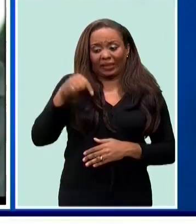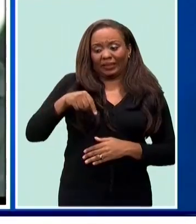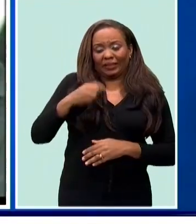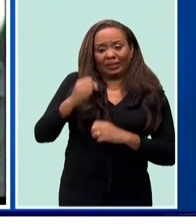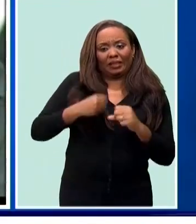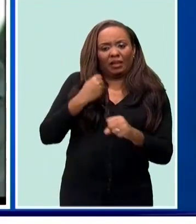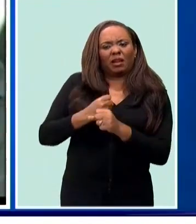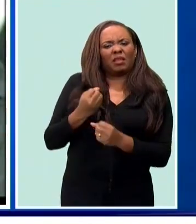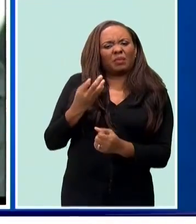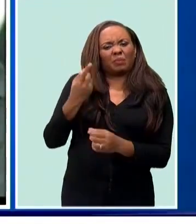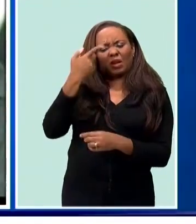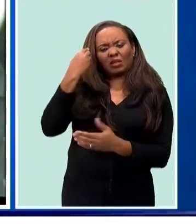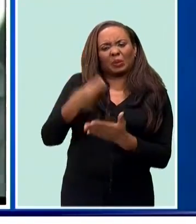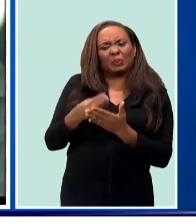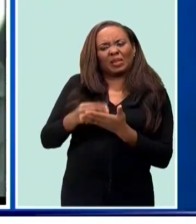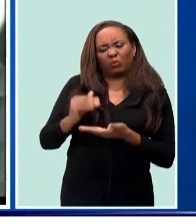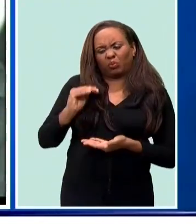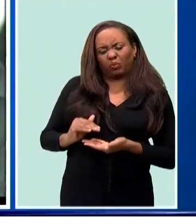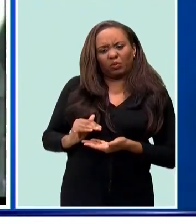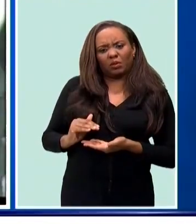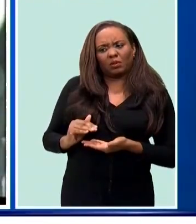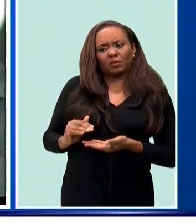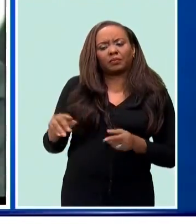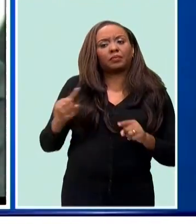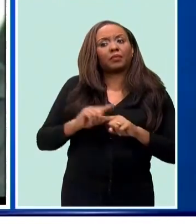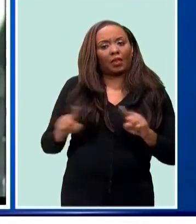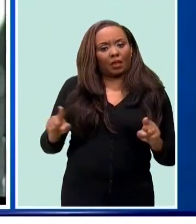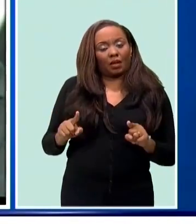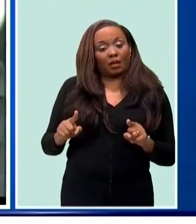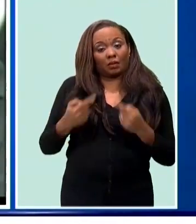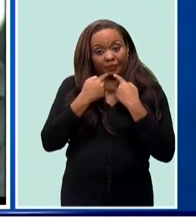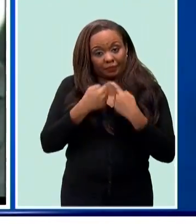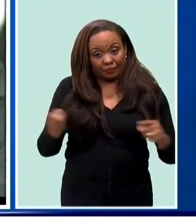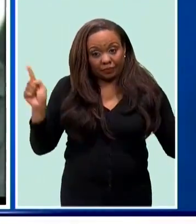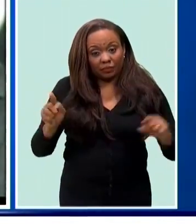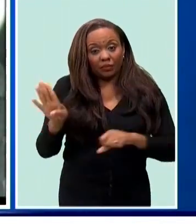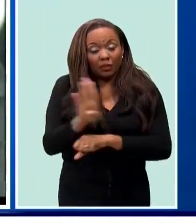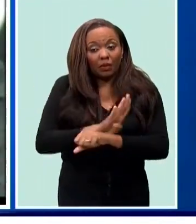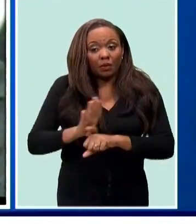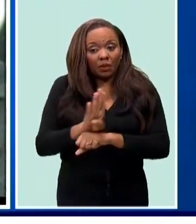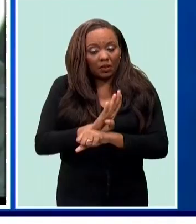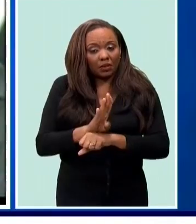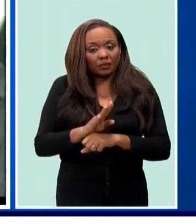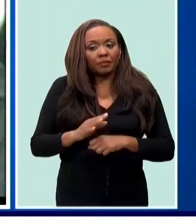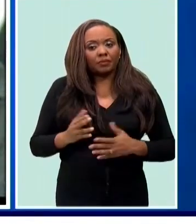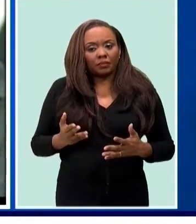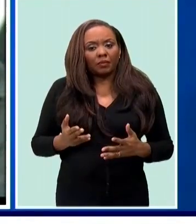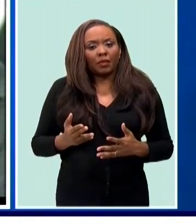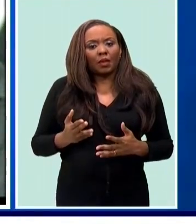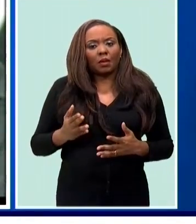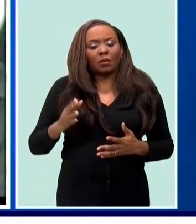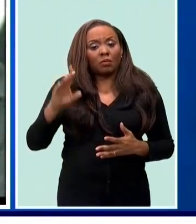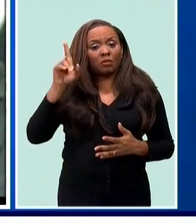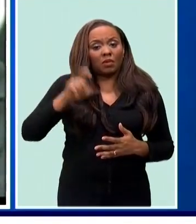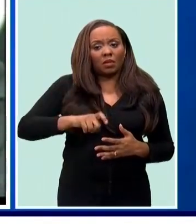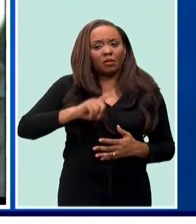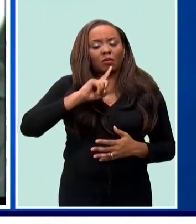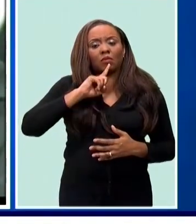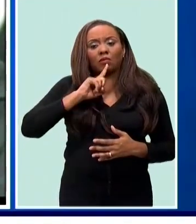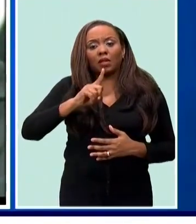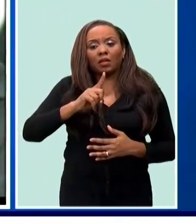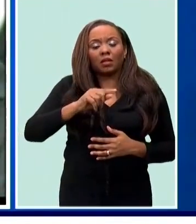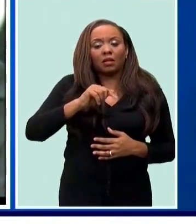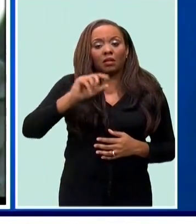But I do feel that I have to let the country know that this is a call as well at this juncture for private